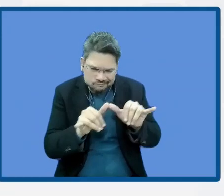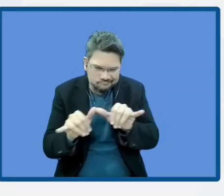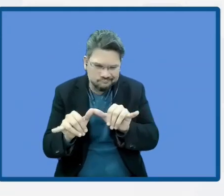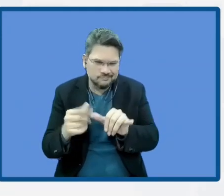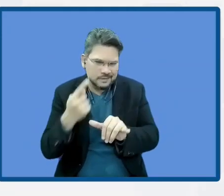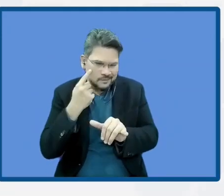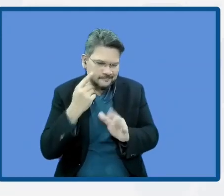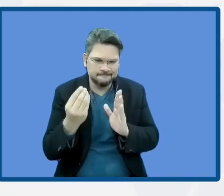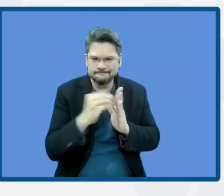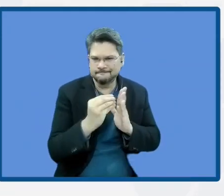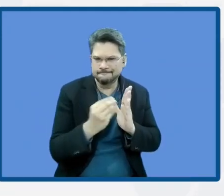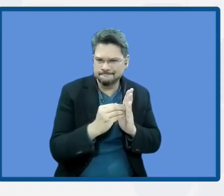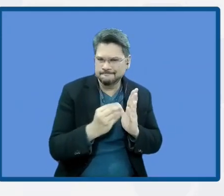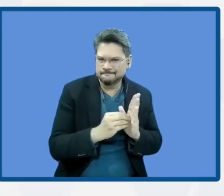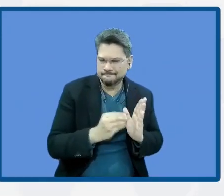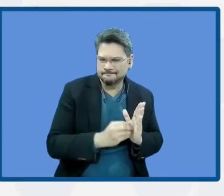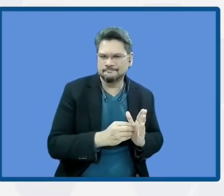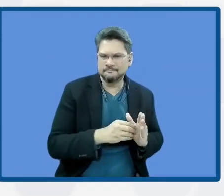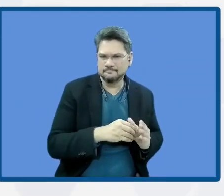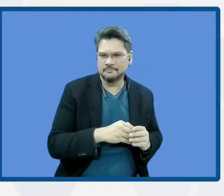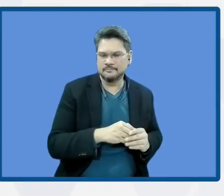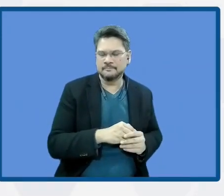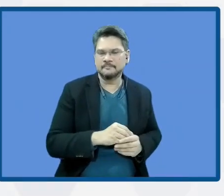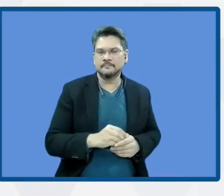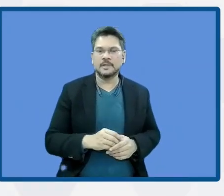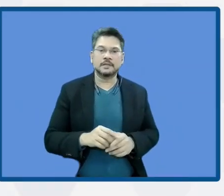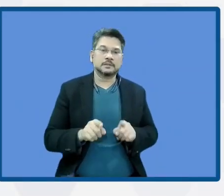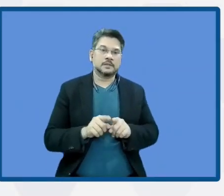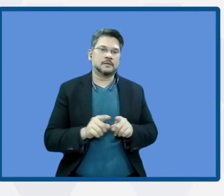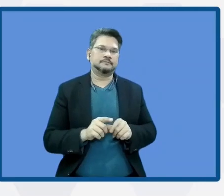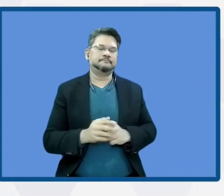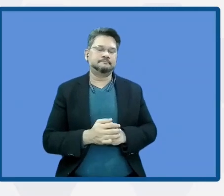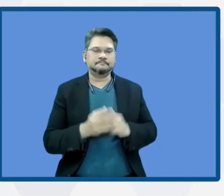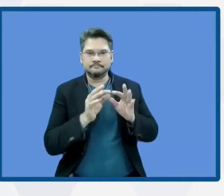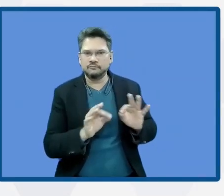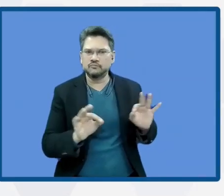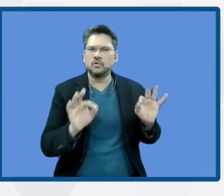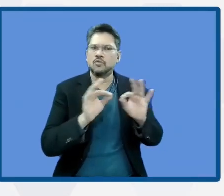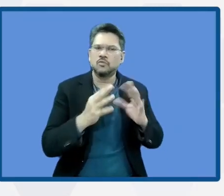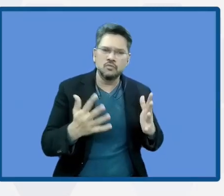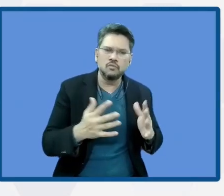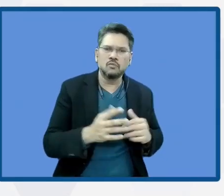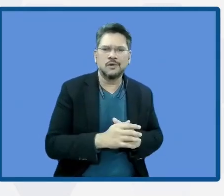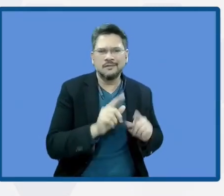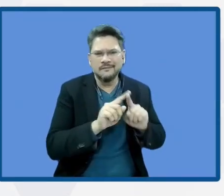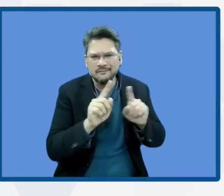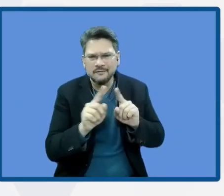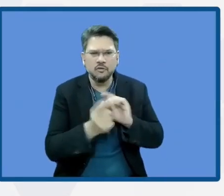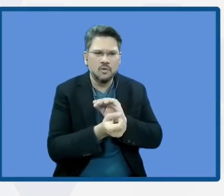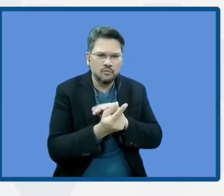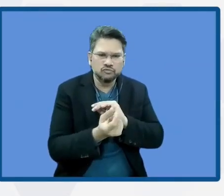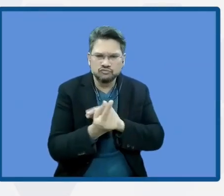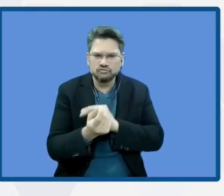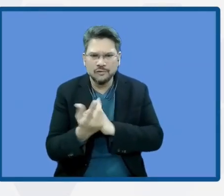It is also important to find out some other of these opportunities in order to create synergies and co